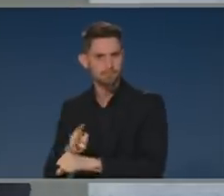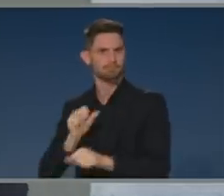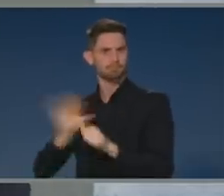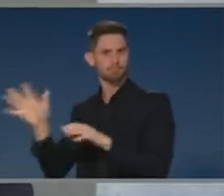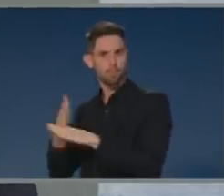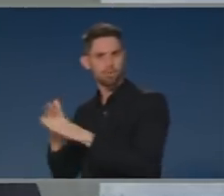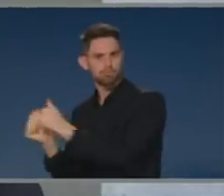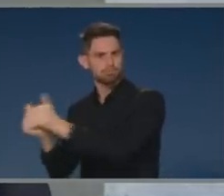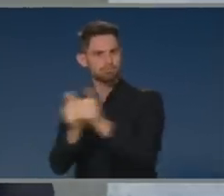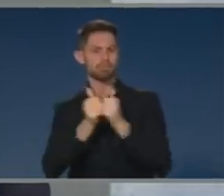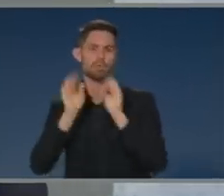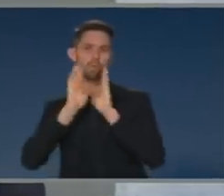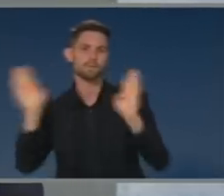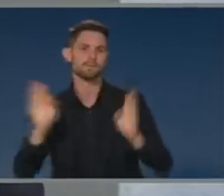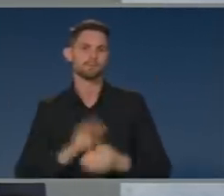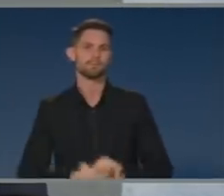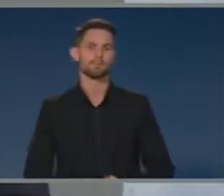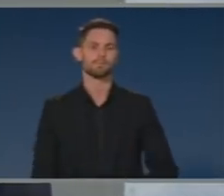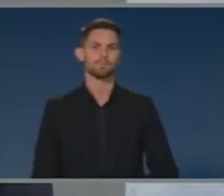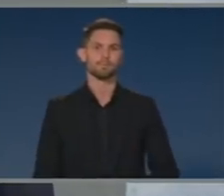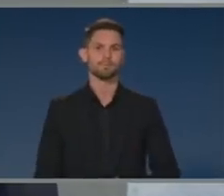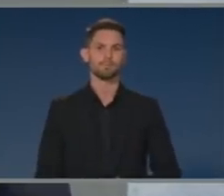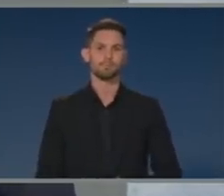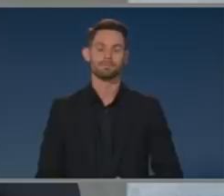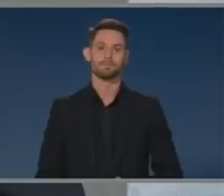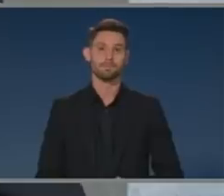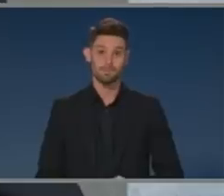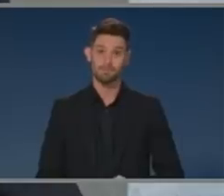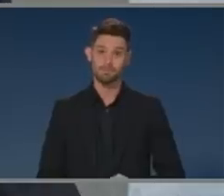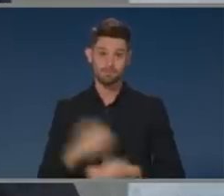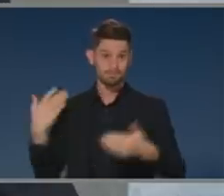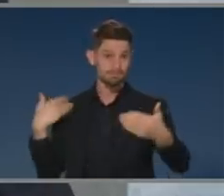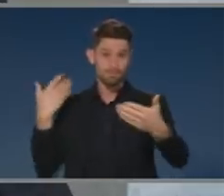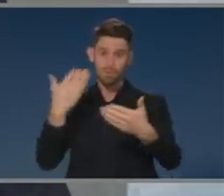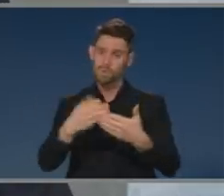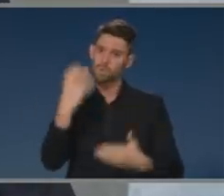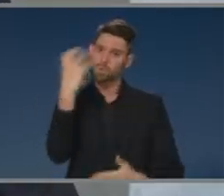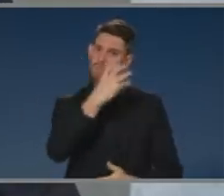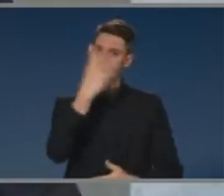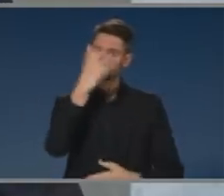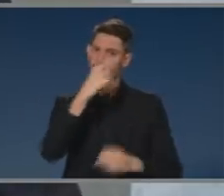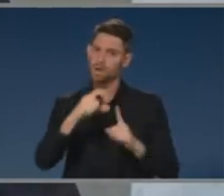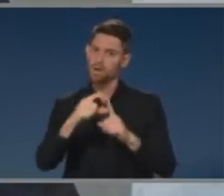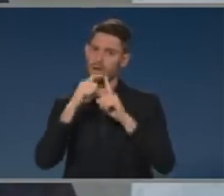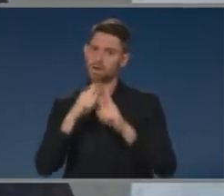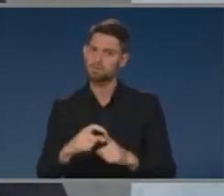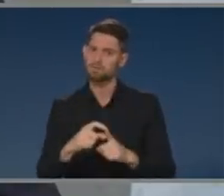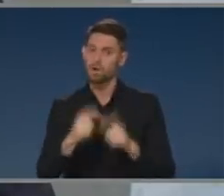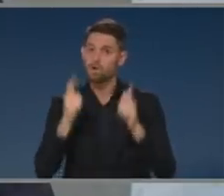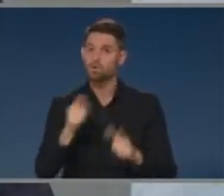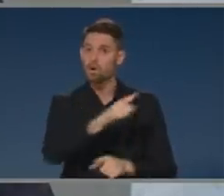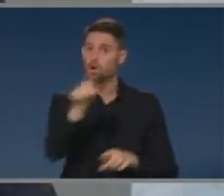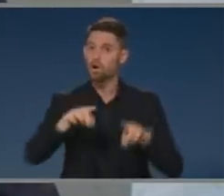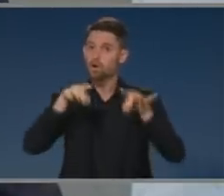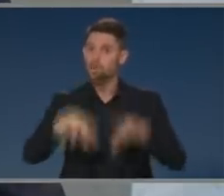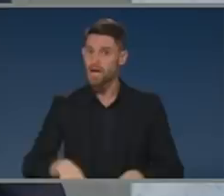It has been a very difficult time. Australians are hurting right here and right now, as we were